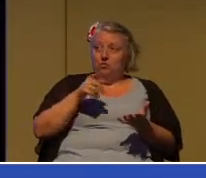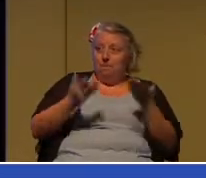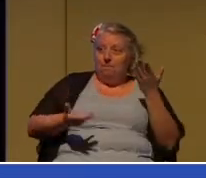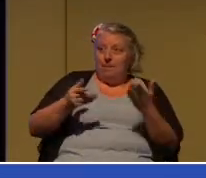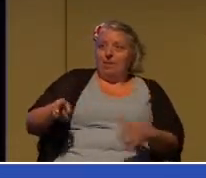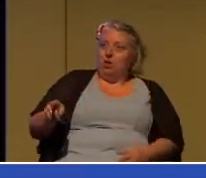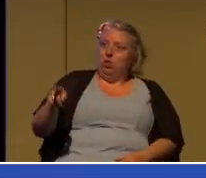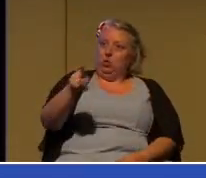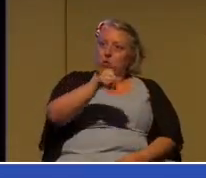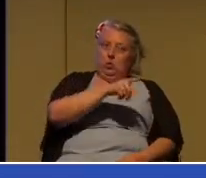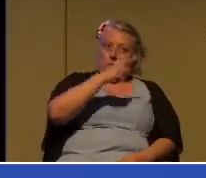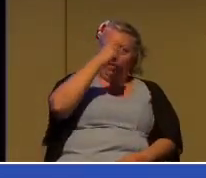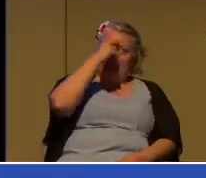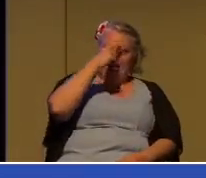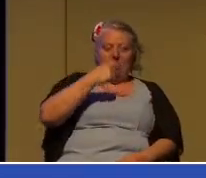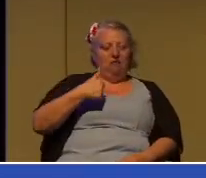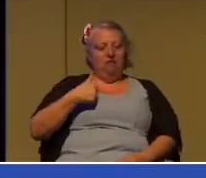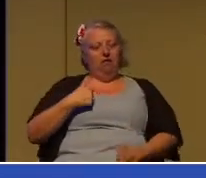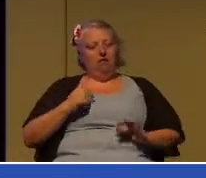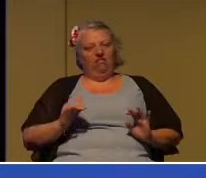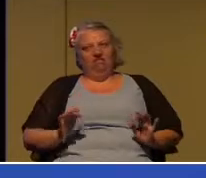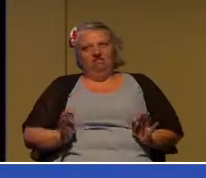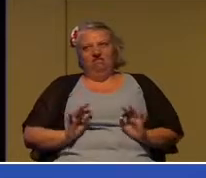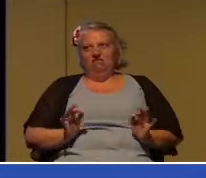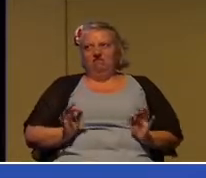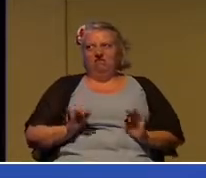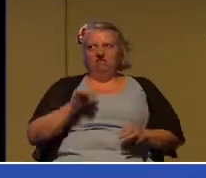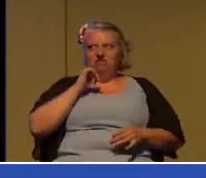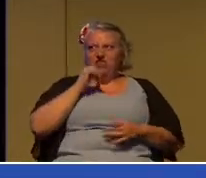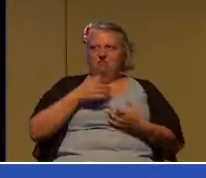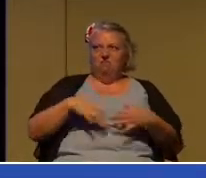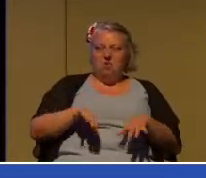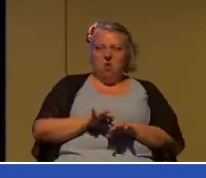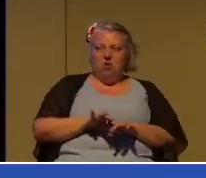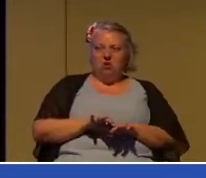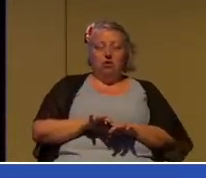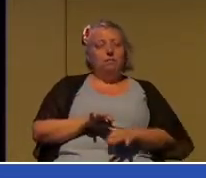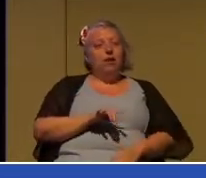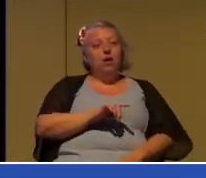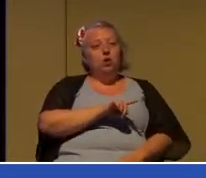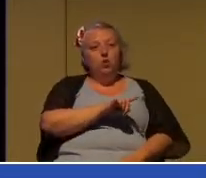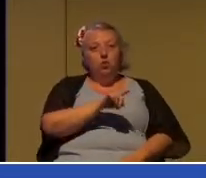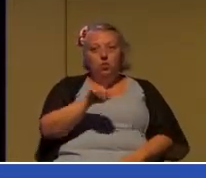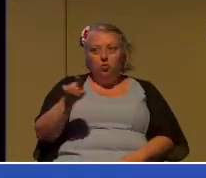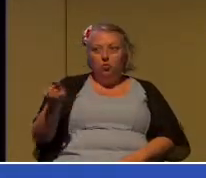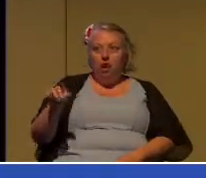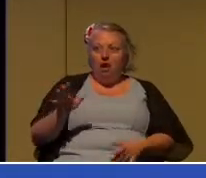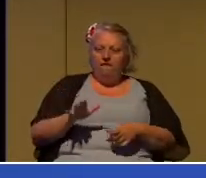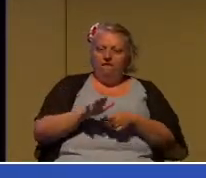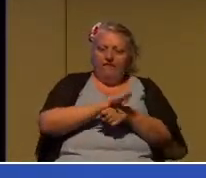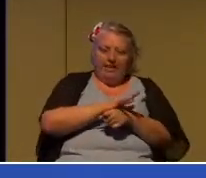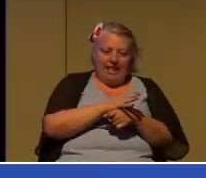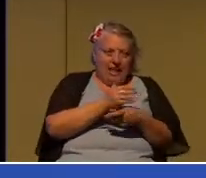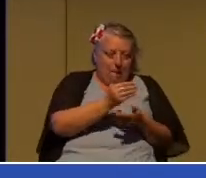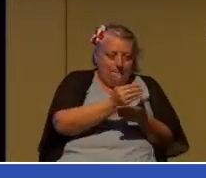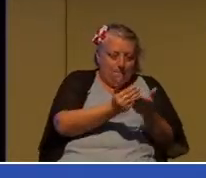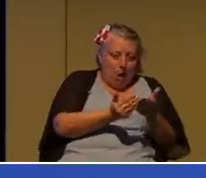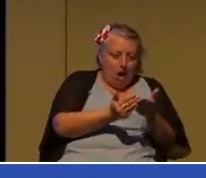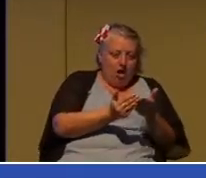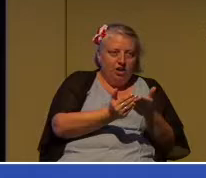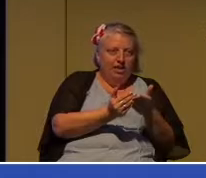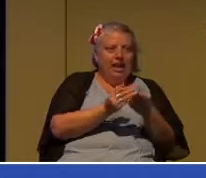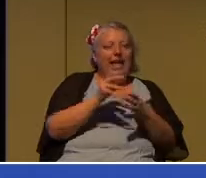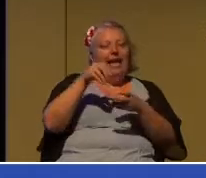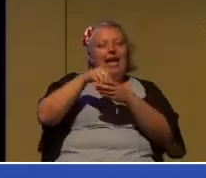but the place that you're filling is like a cog in a much bigger machine. And when you're not doing